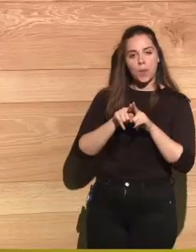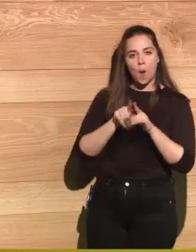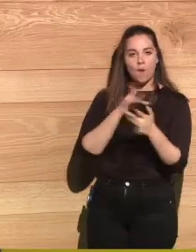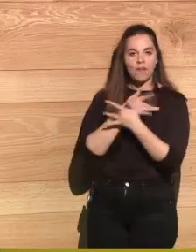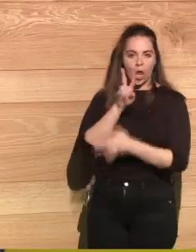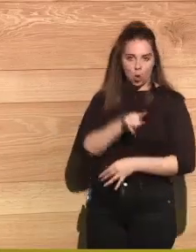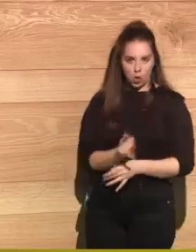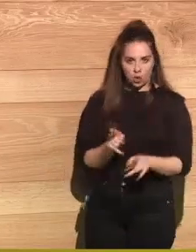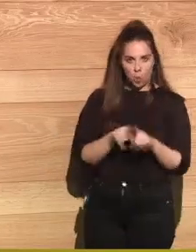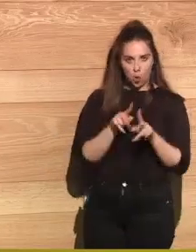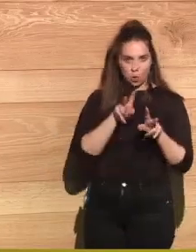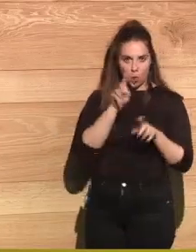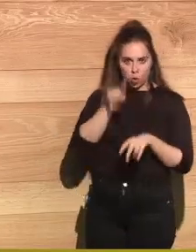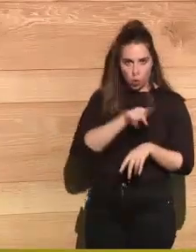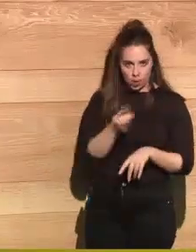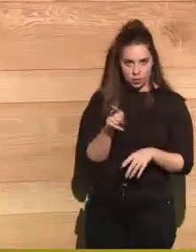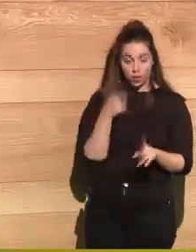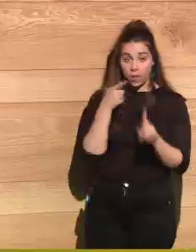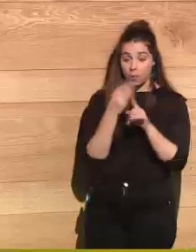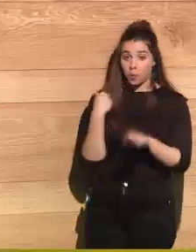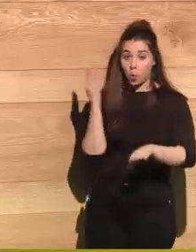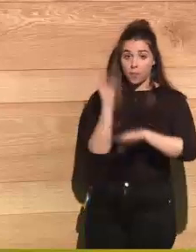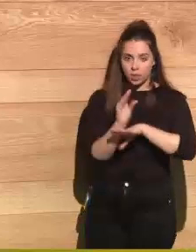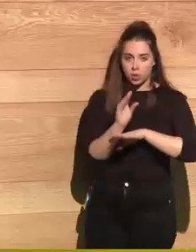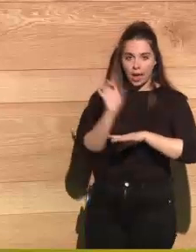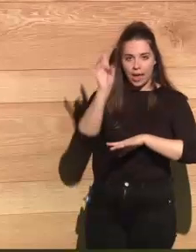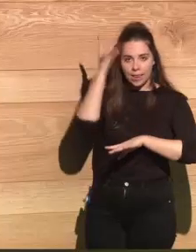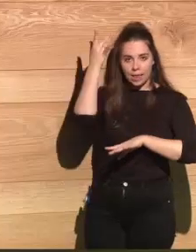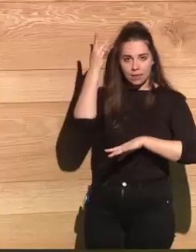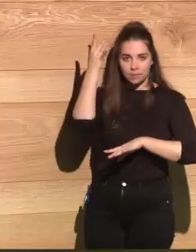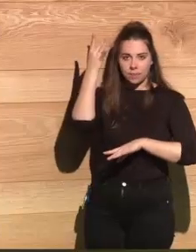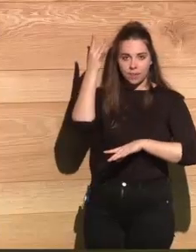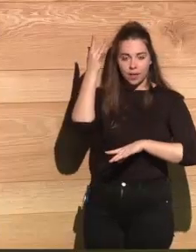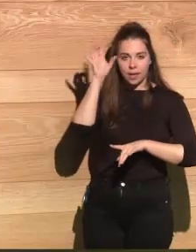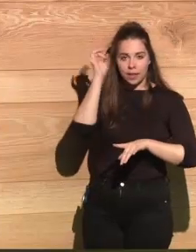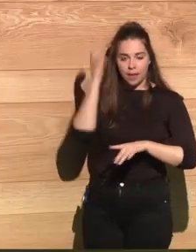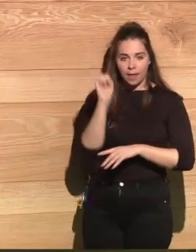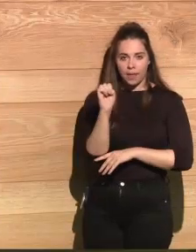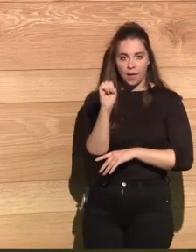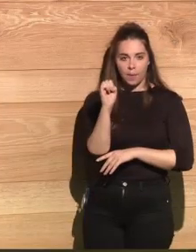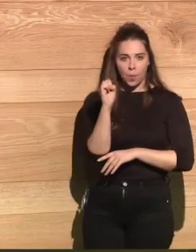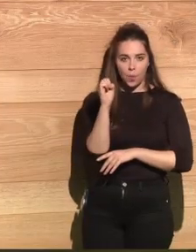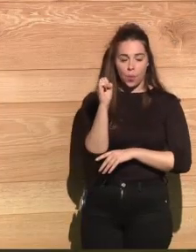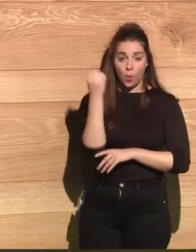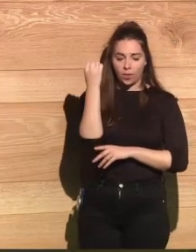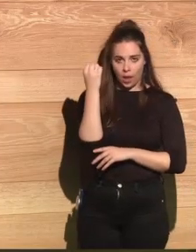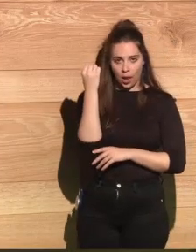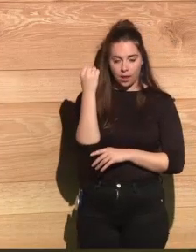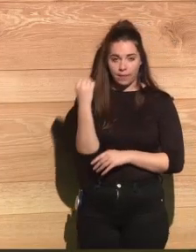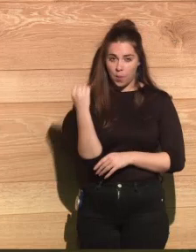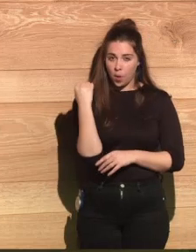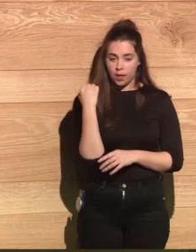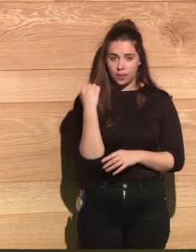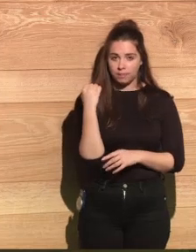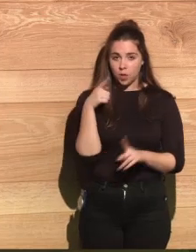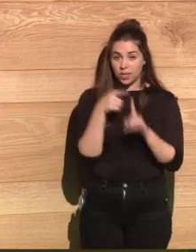guts. So this whole idea of power comes from that.